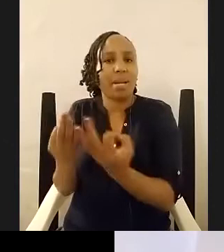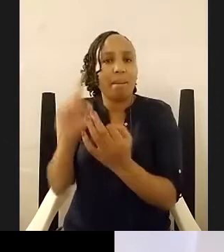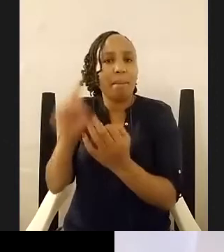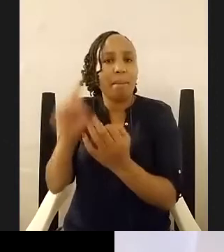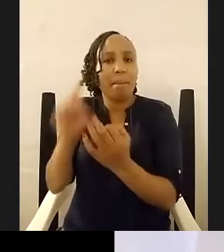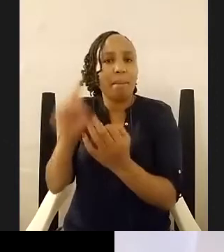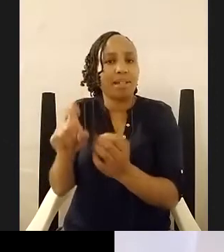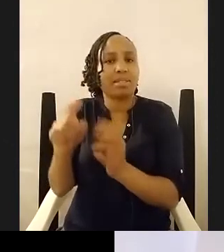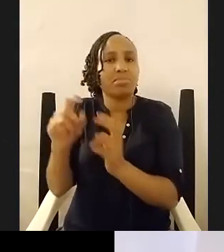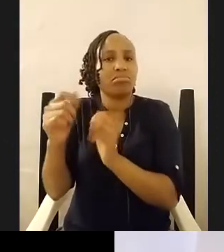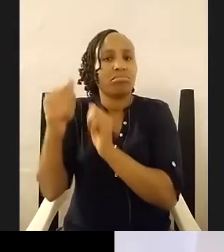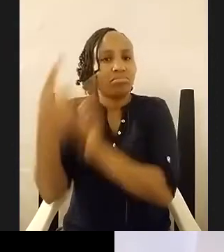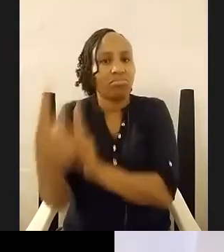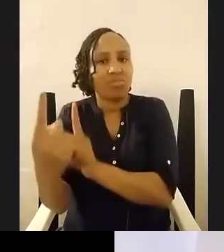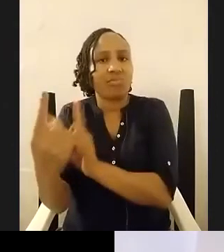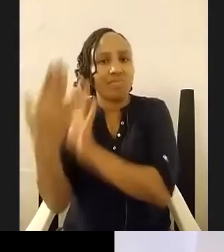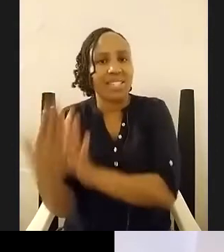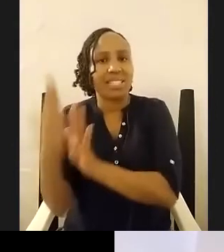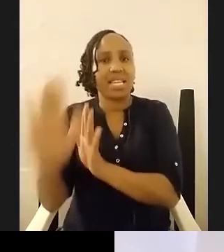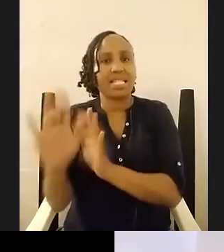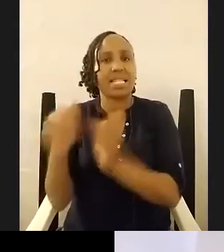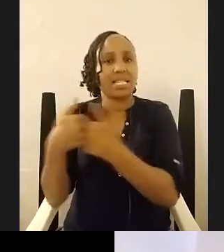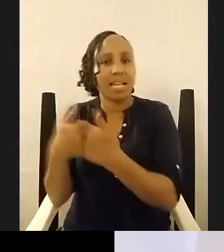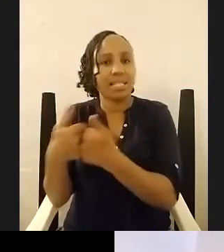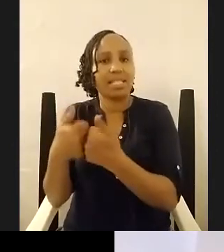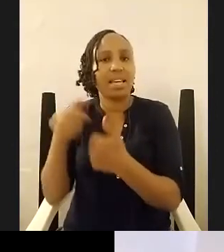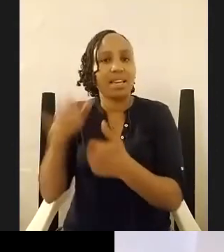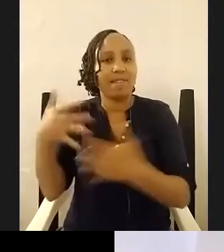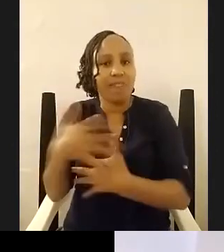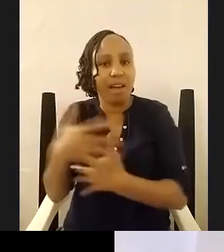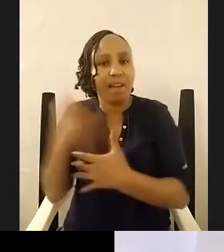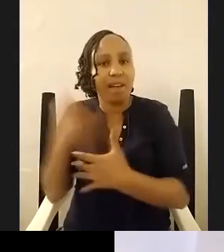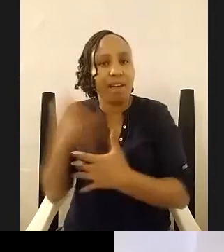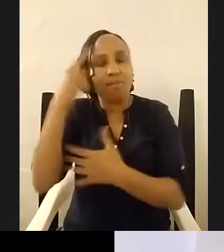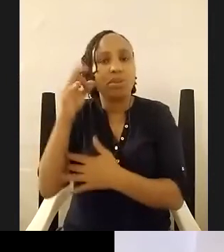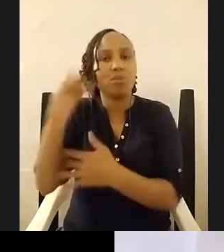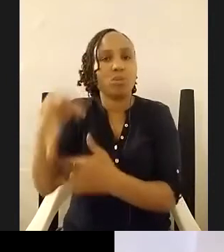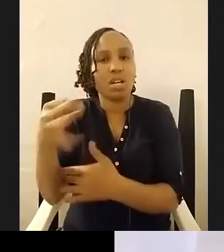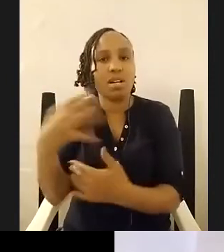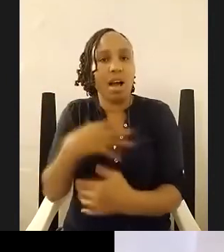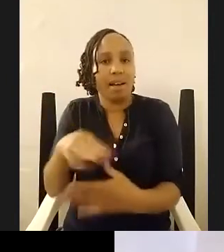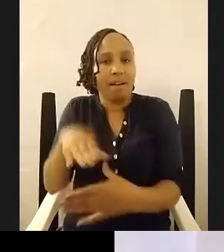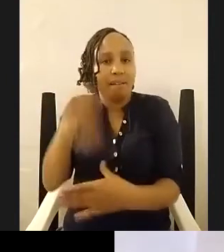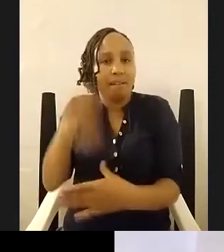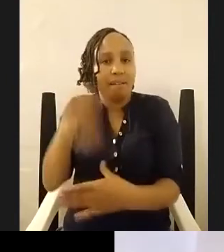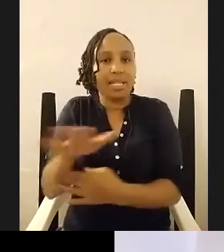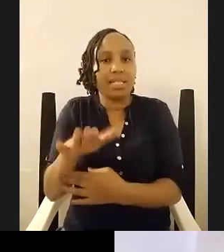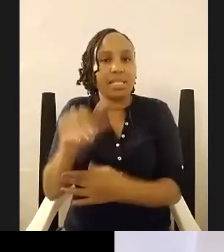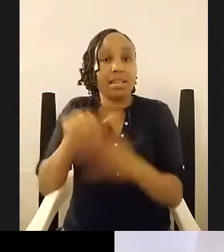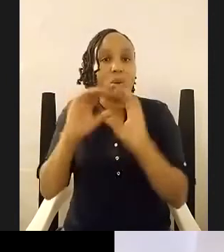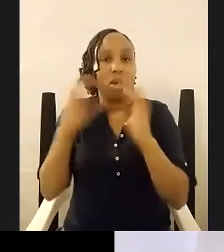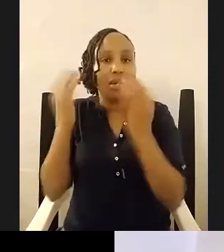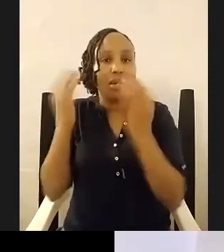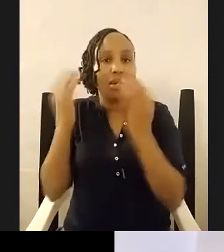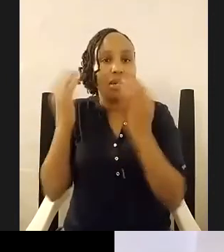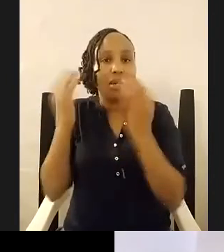shortcomings his fear for the future that is to come and to find his place in the world um and his